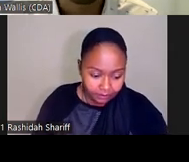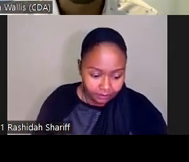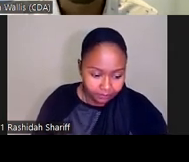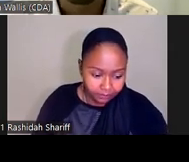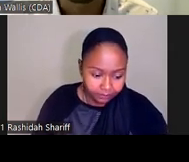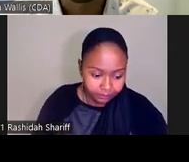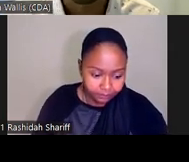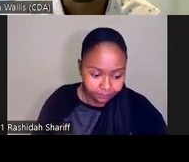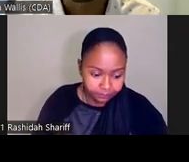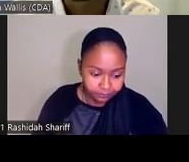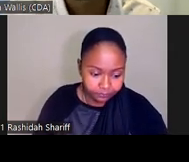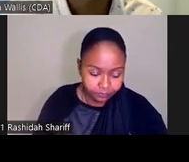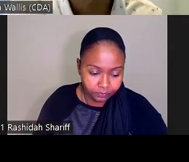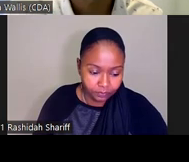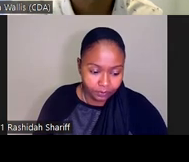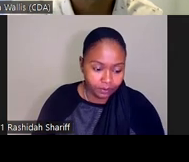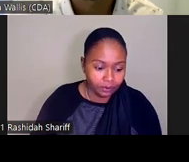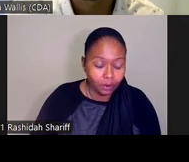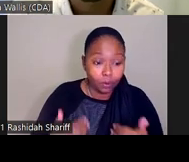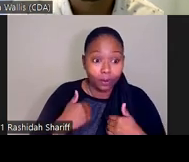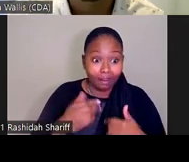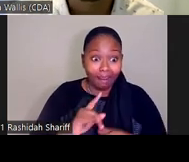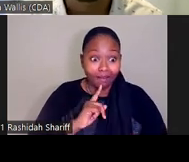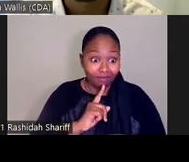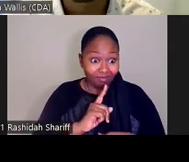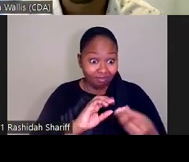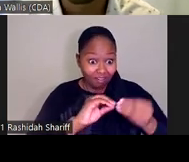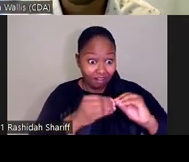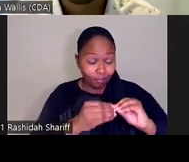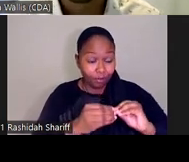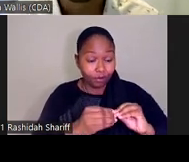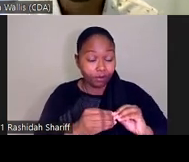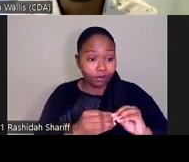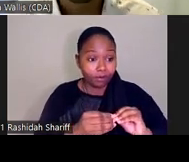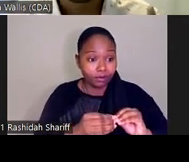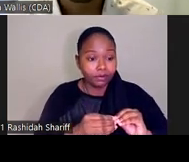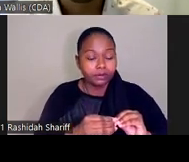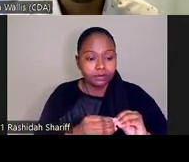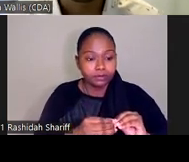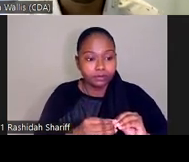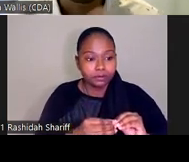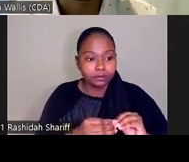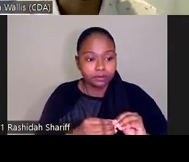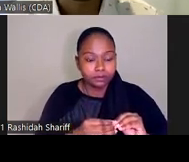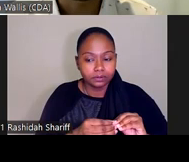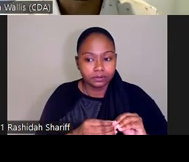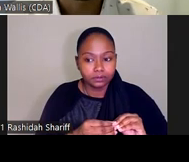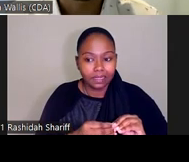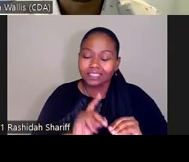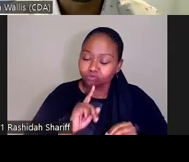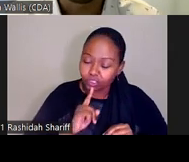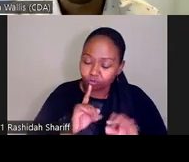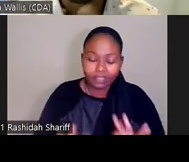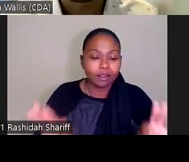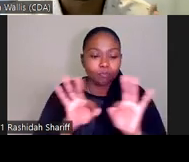I'll talk a little bit more about the actual number that we're working with, the equity index number. It's really important for us. This is a user-friendly number